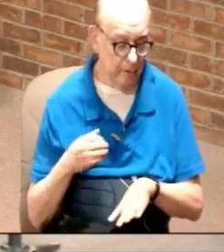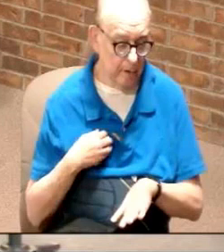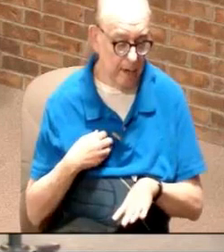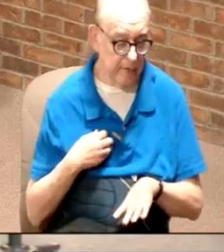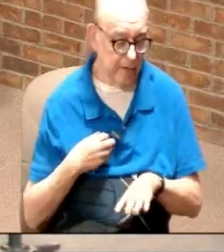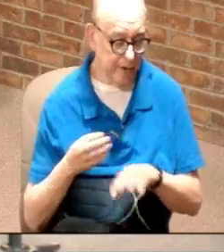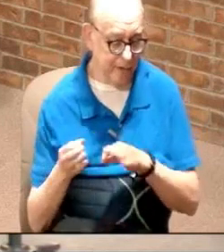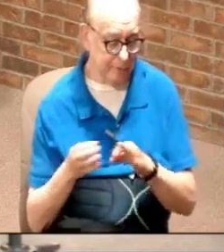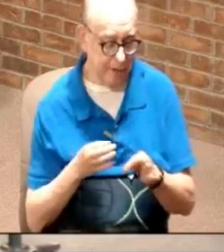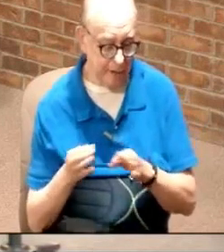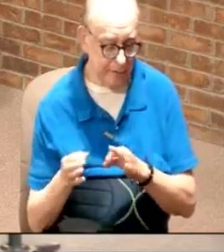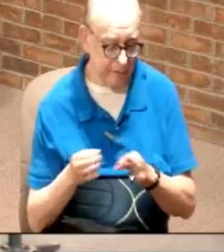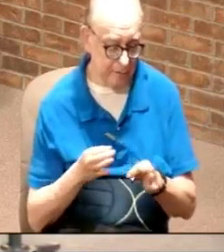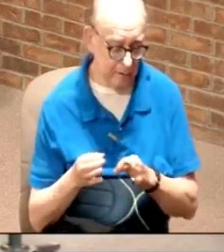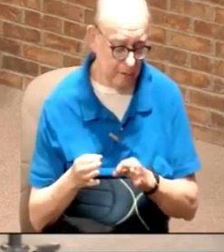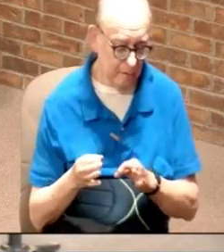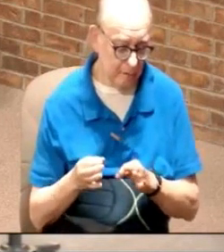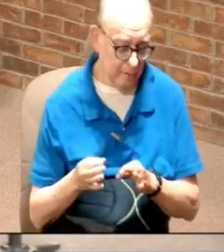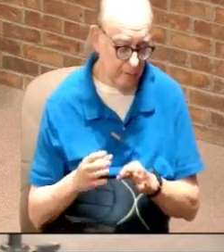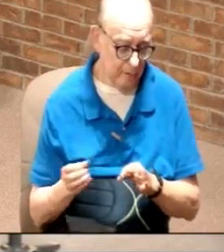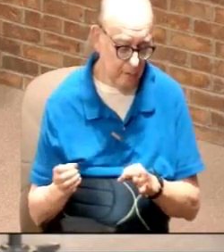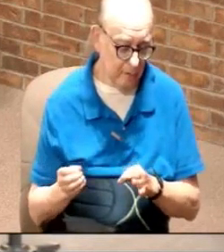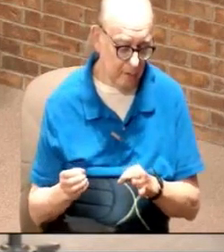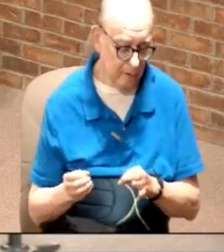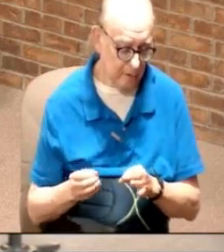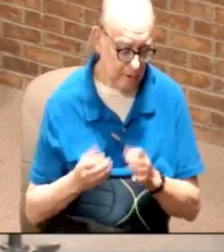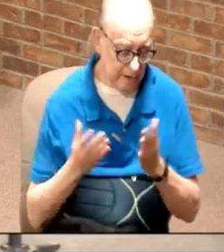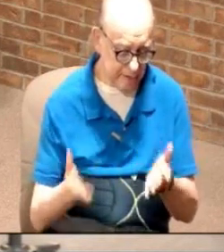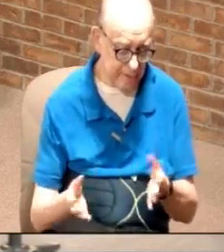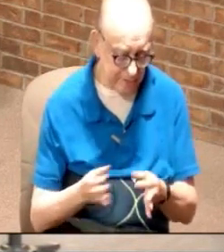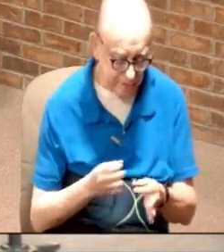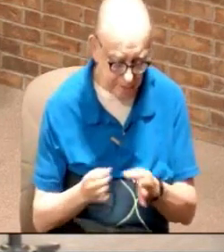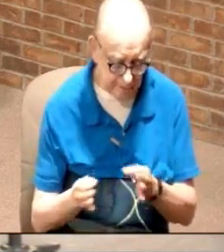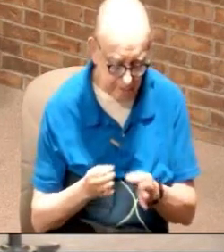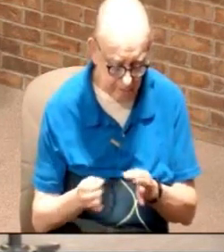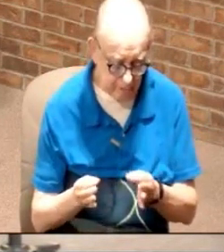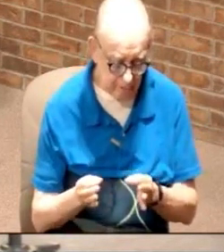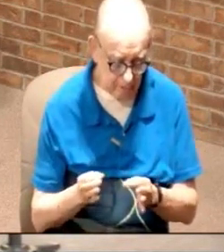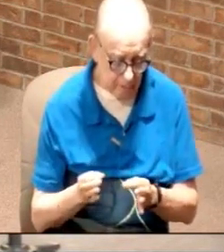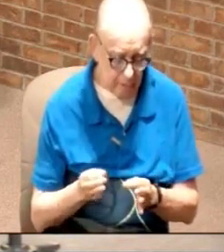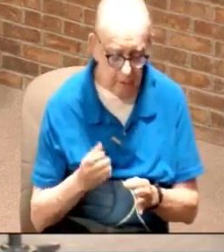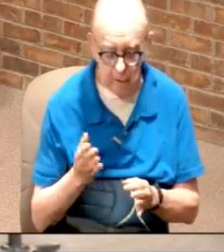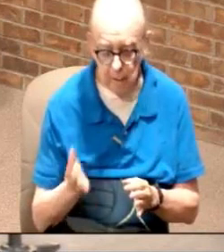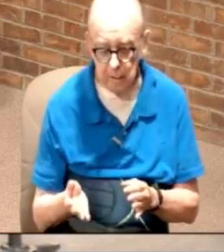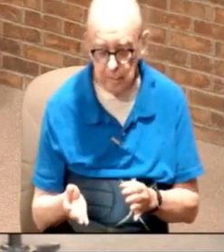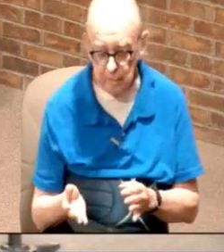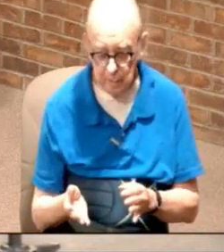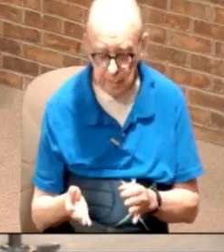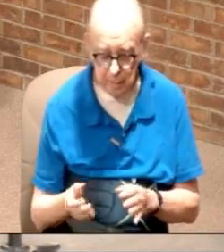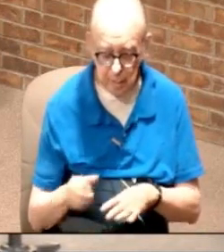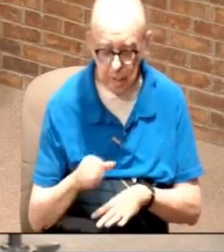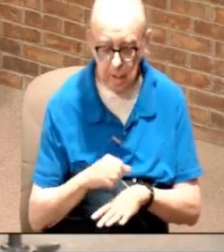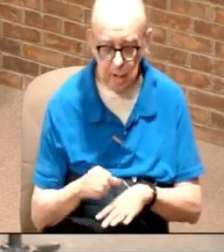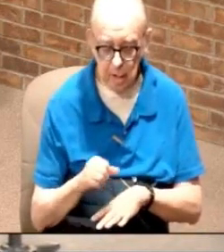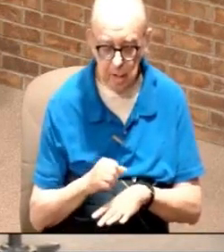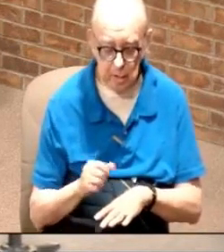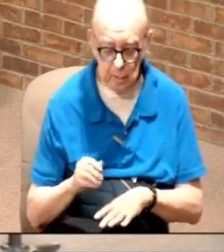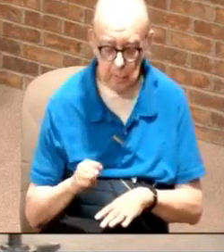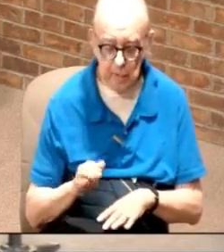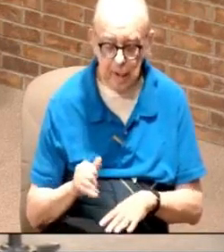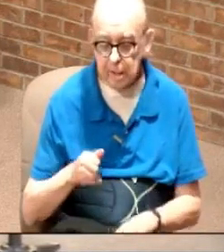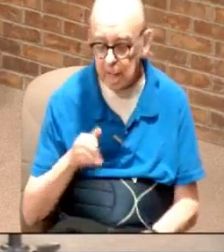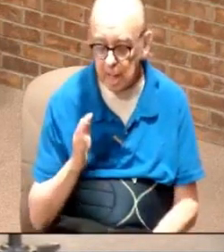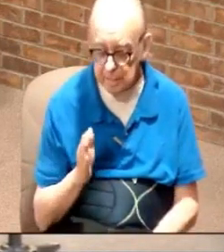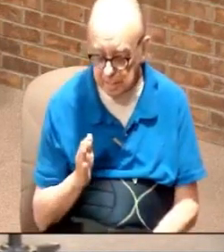definition. And here's the definition, okay, there is an anointed by God,